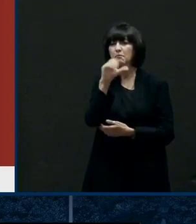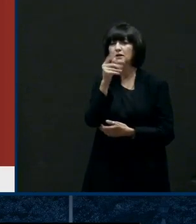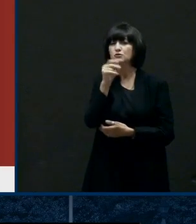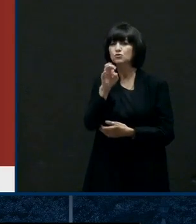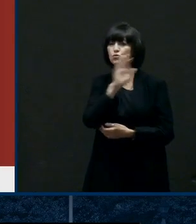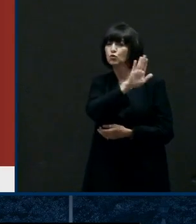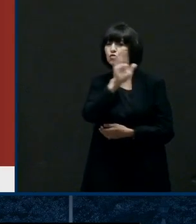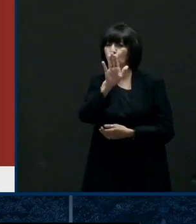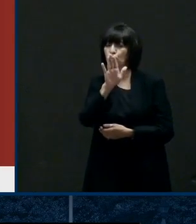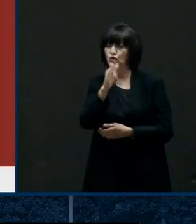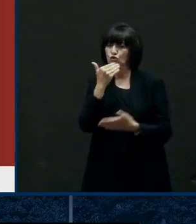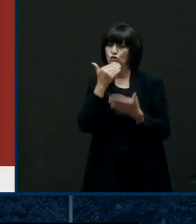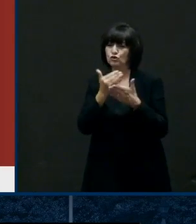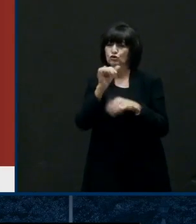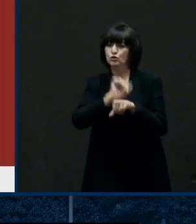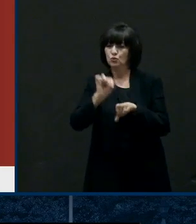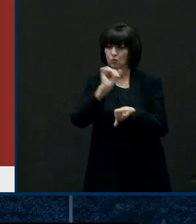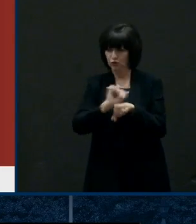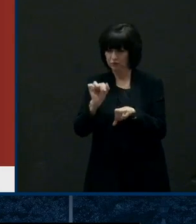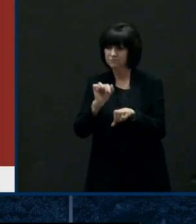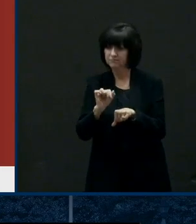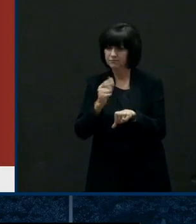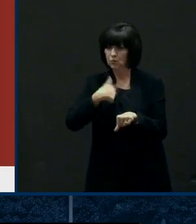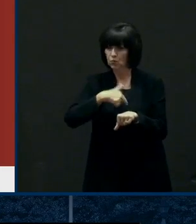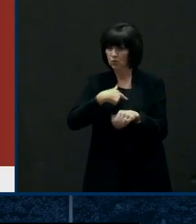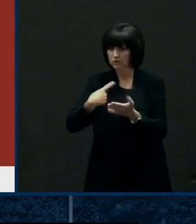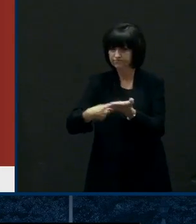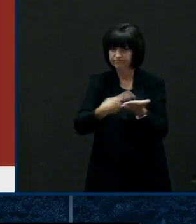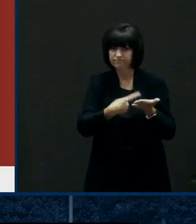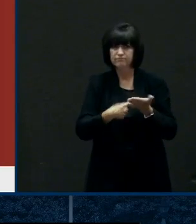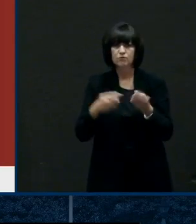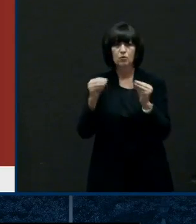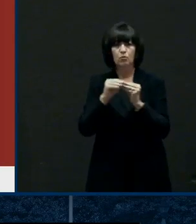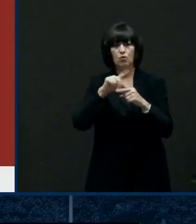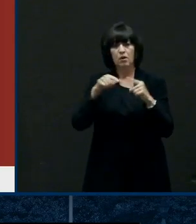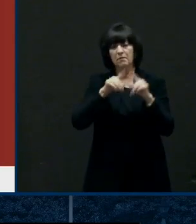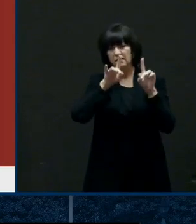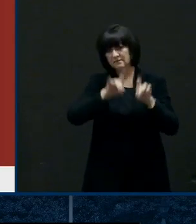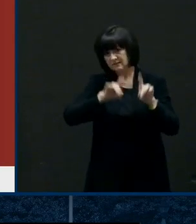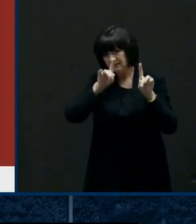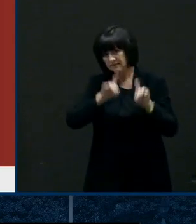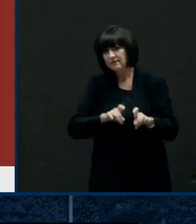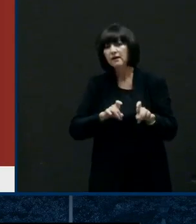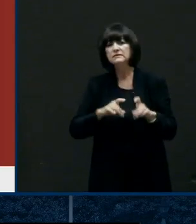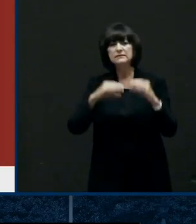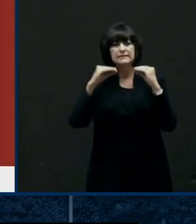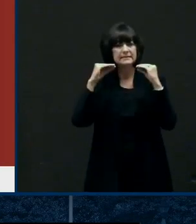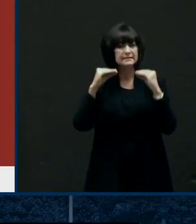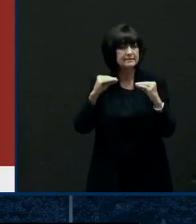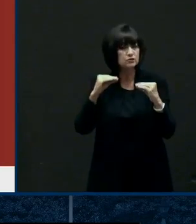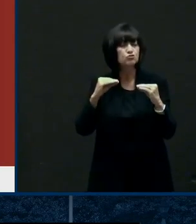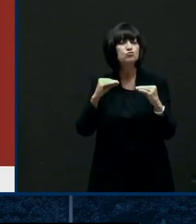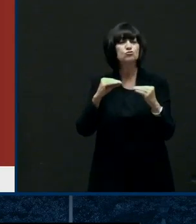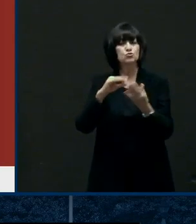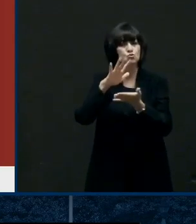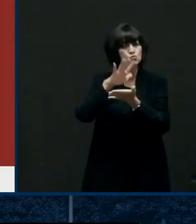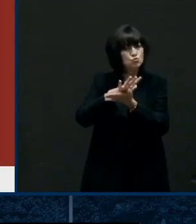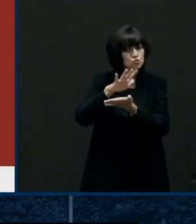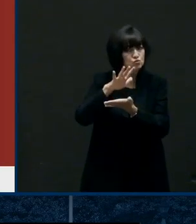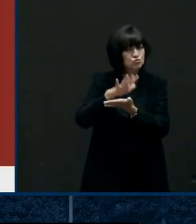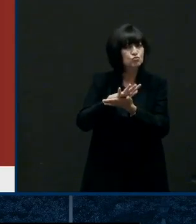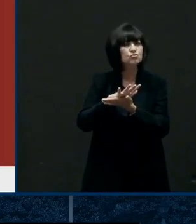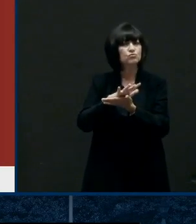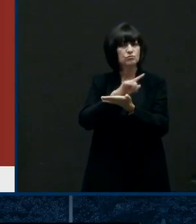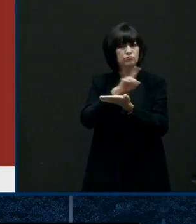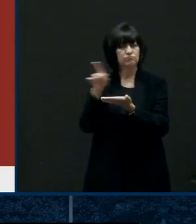filling in as we talked uh more about testing particularly testing of teachers and school personnel and and